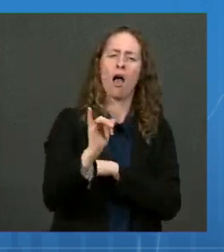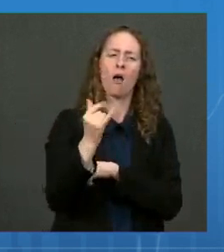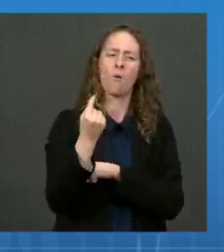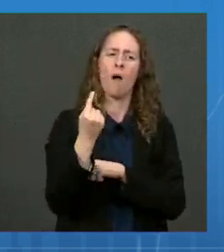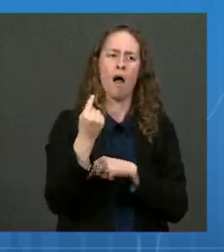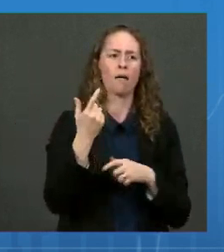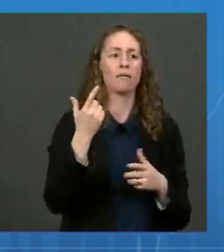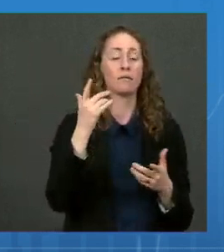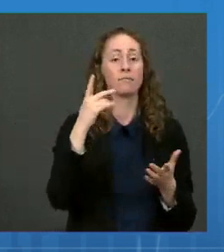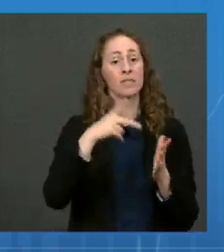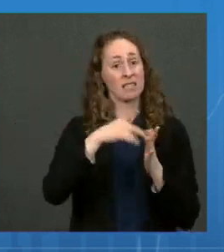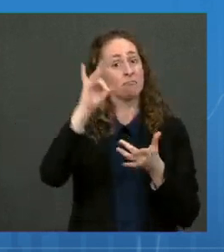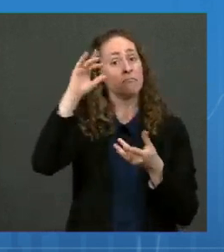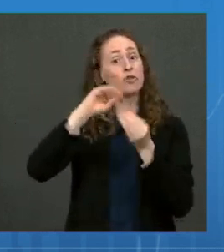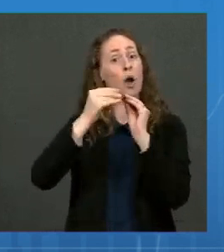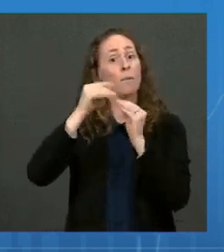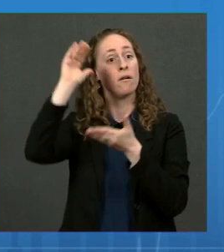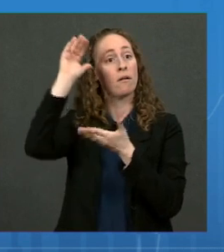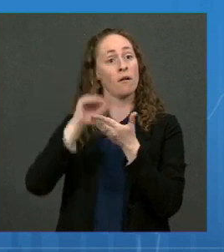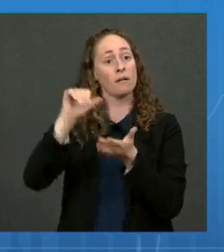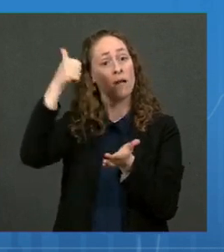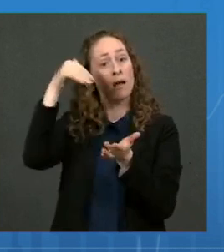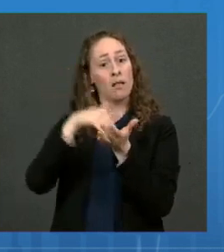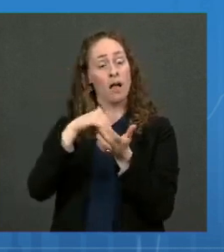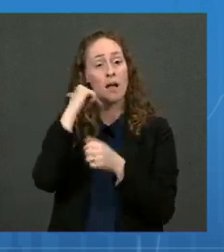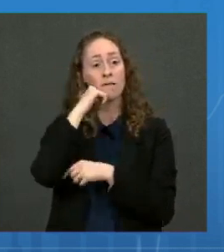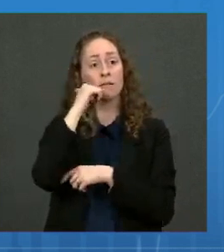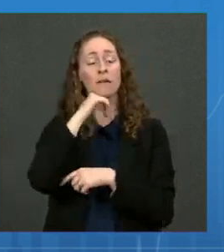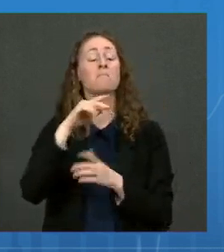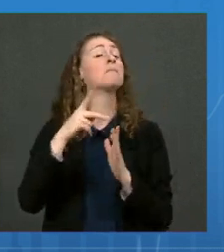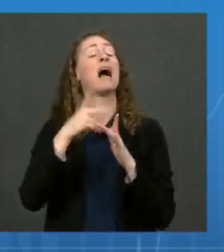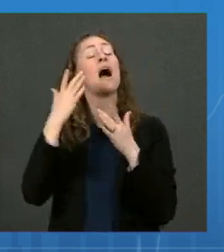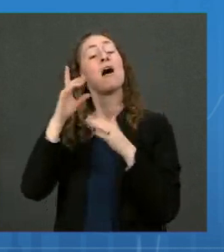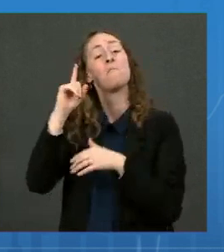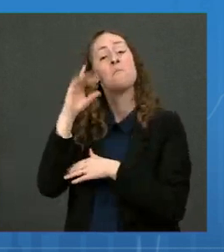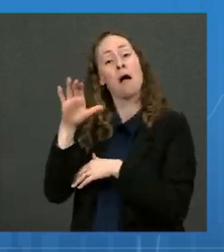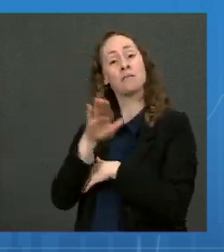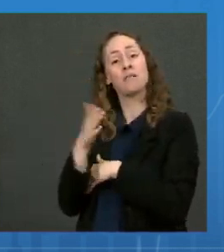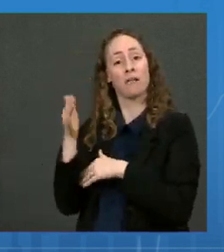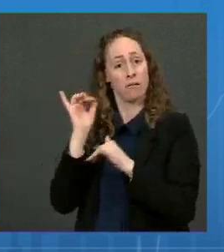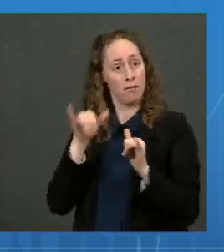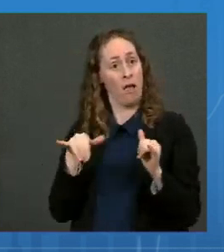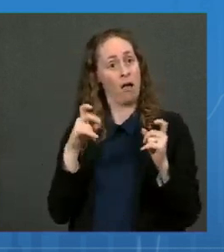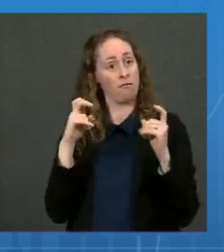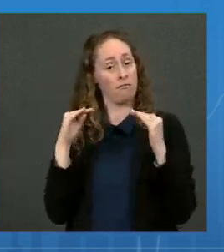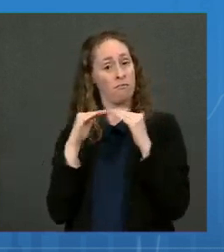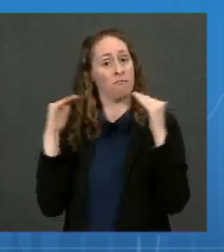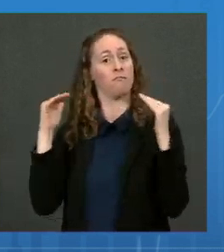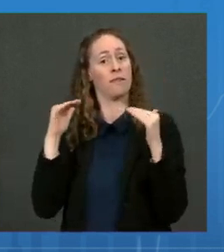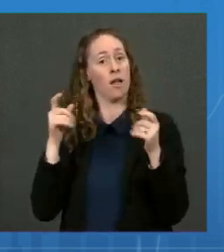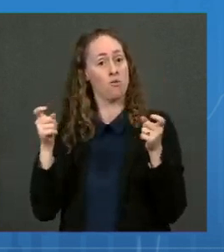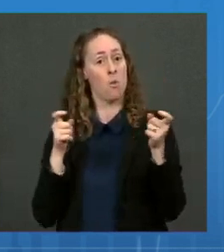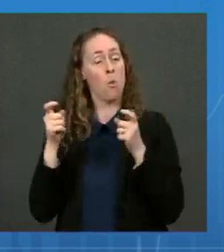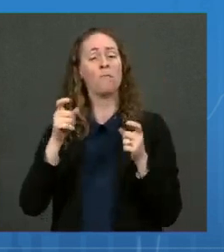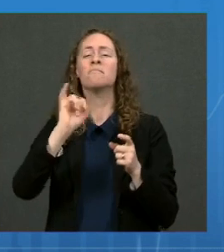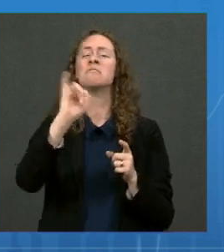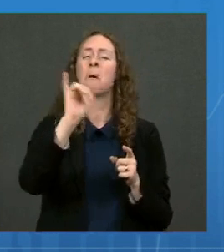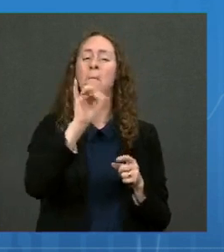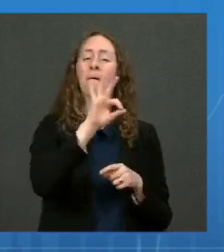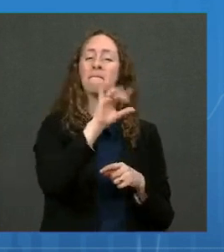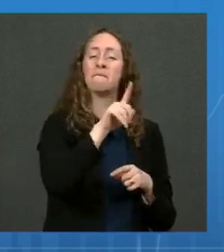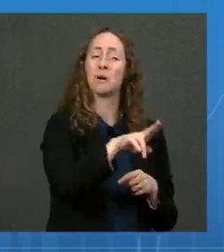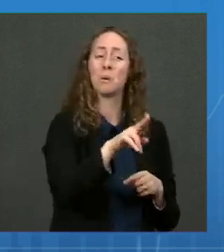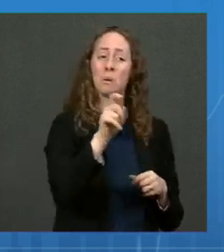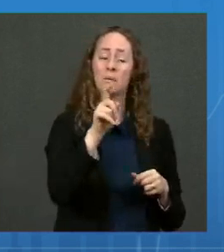be 100 deaths per day, which would make it similar to the flu. But does that mean we're just kind of perpetually living with COVID